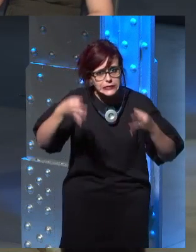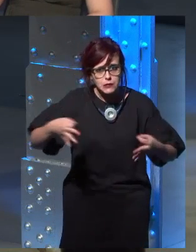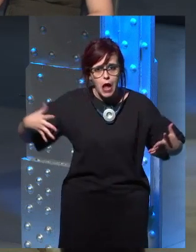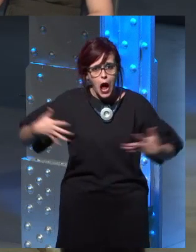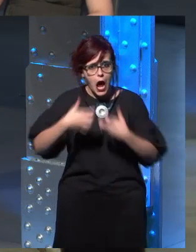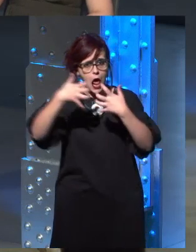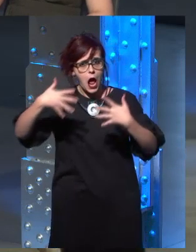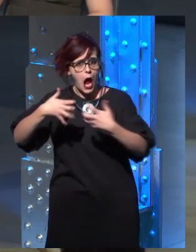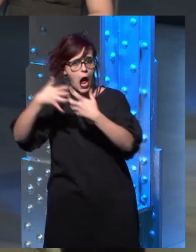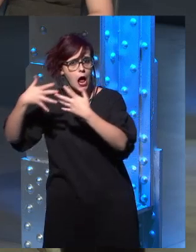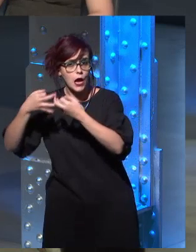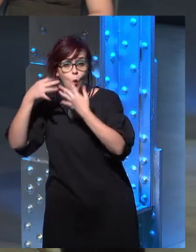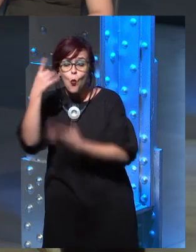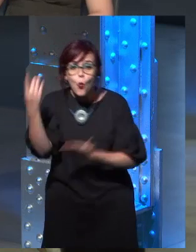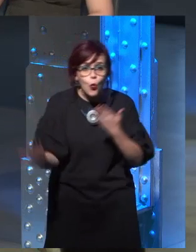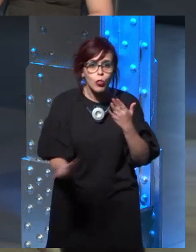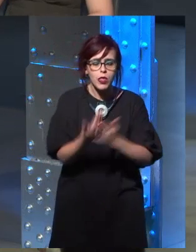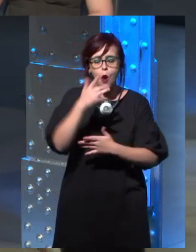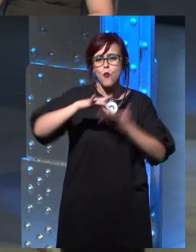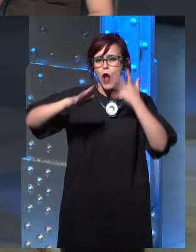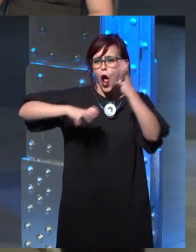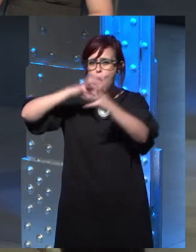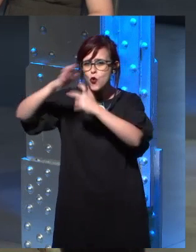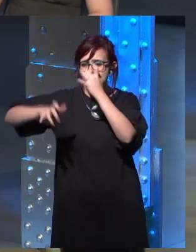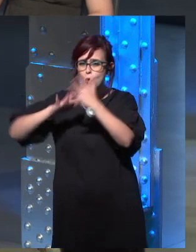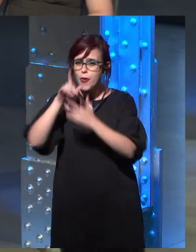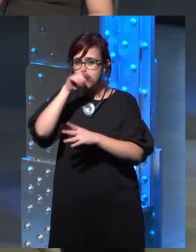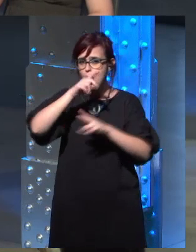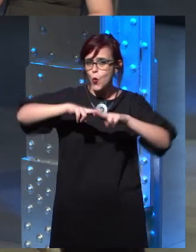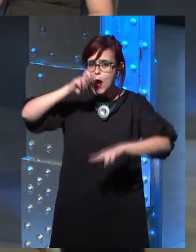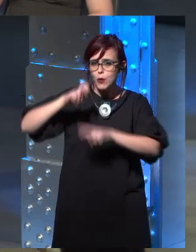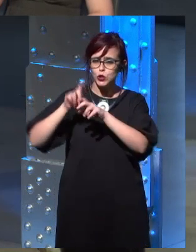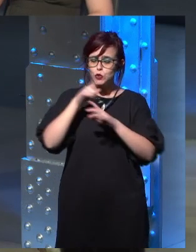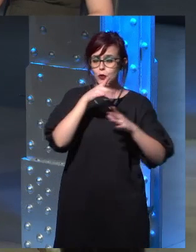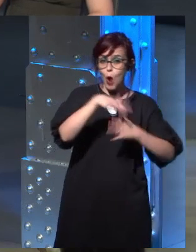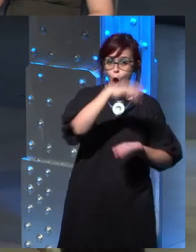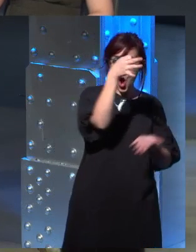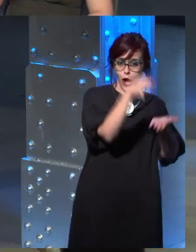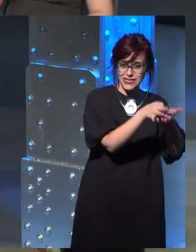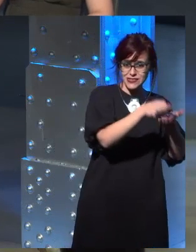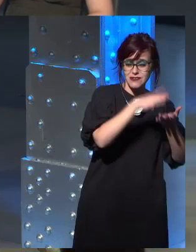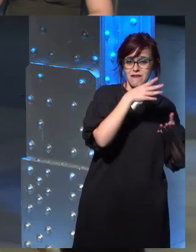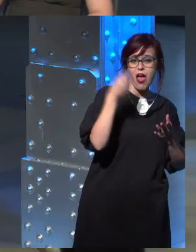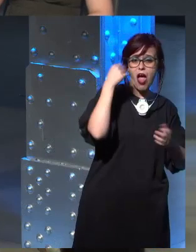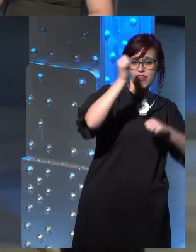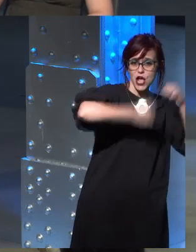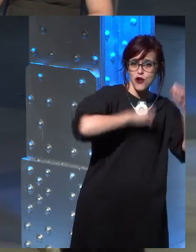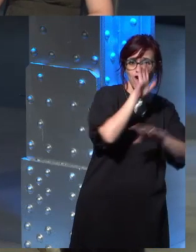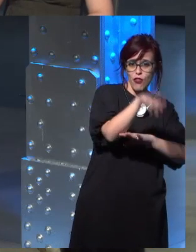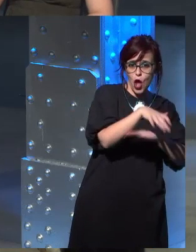And she's mentioning a time when at least two or three kingdoms were fighting each other.